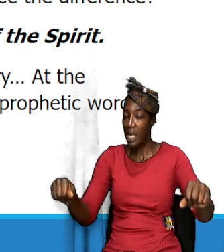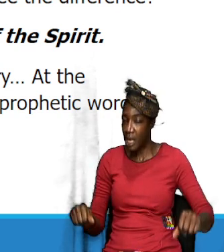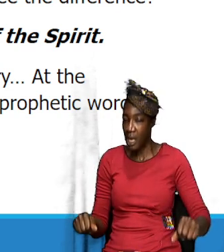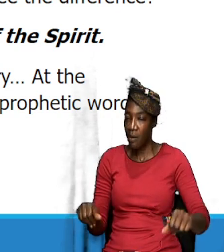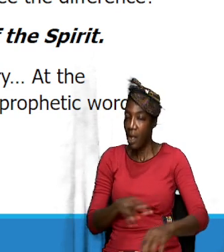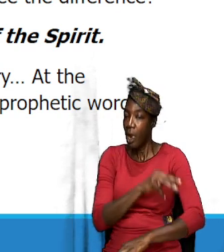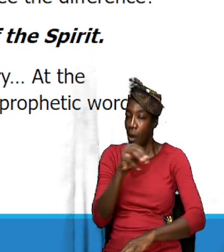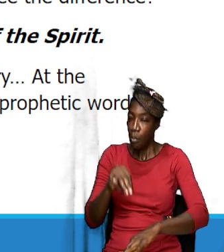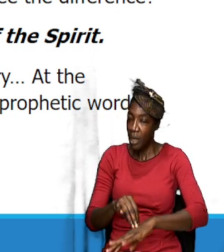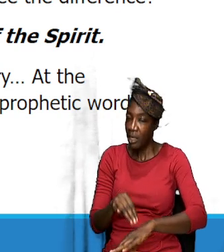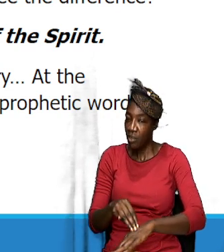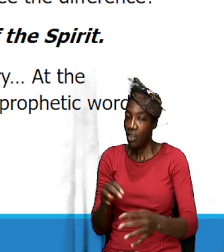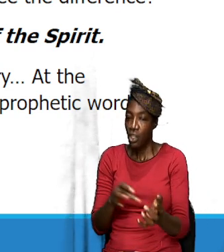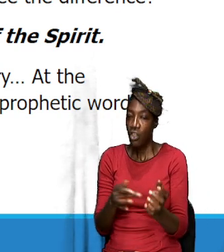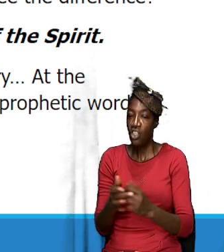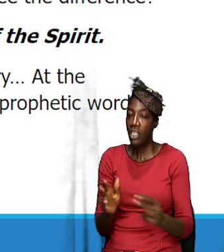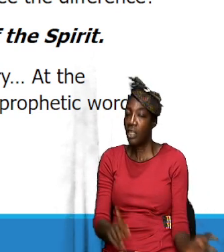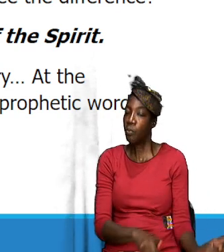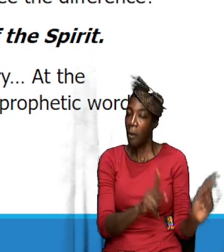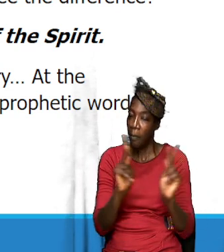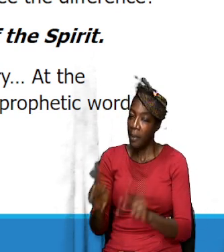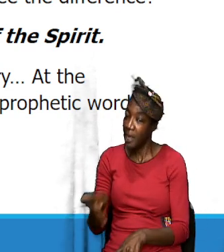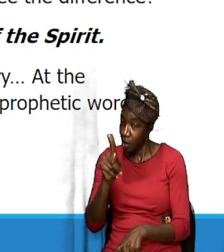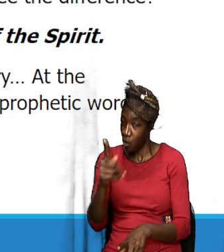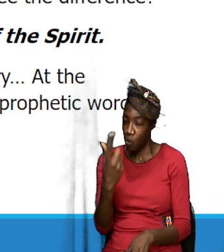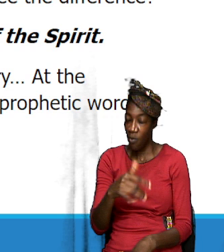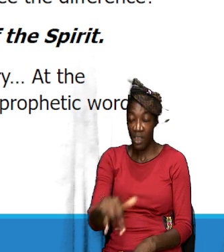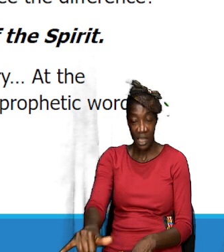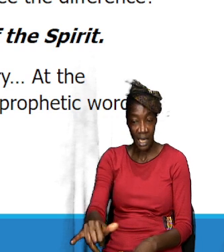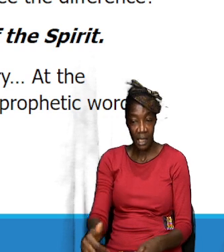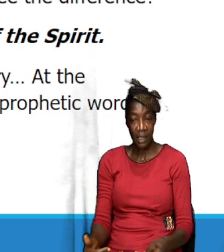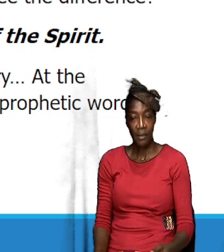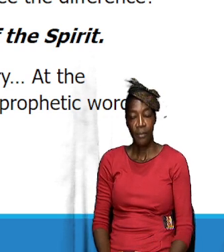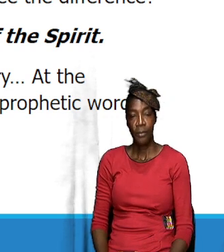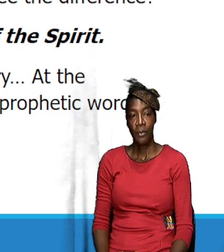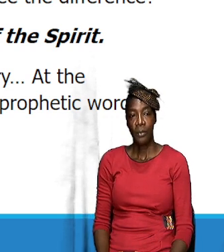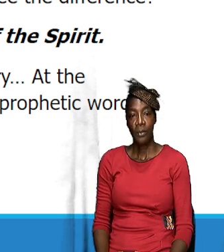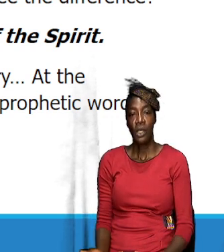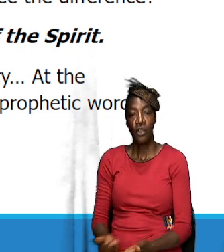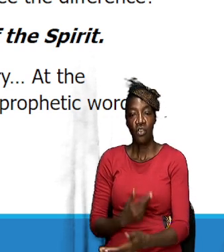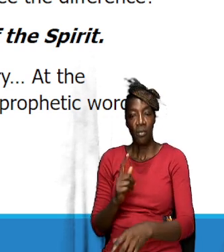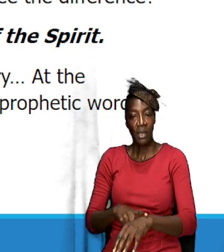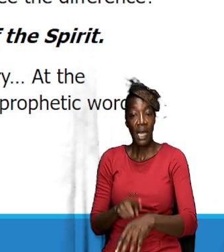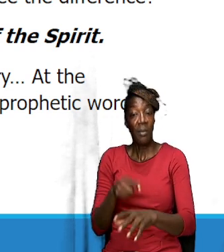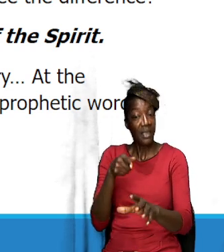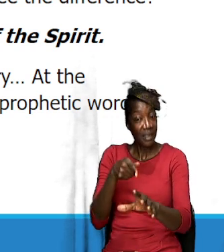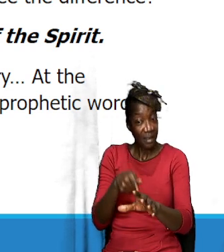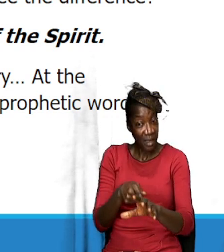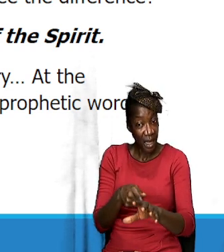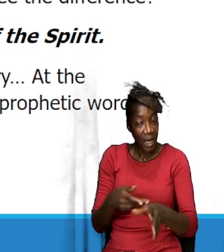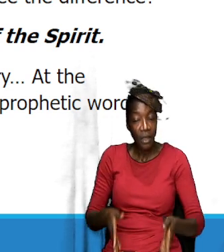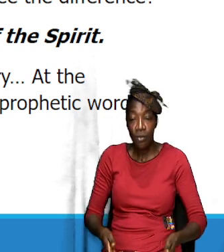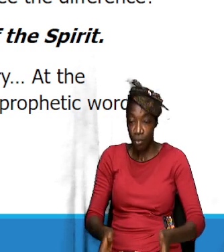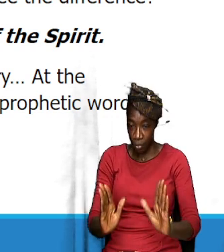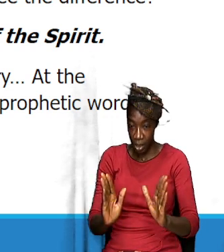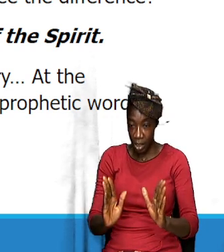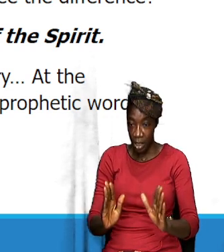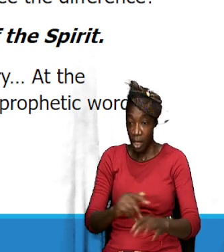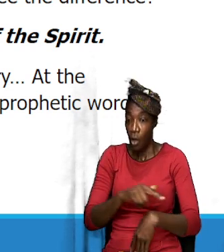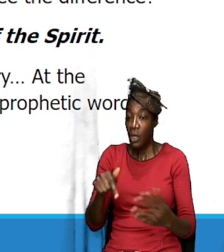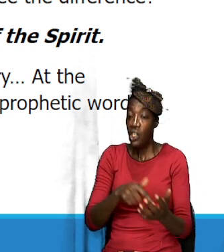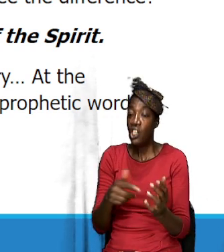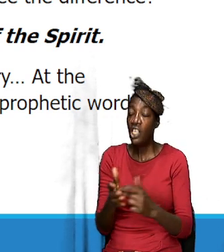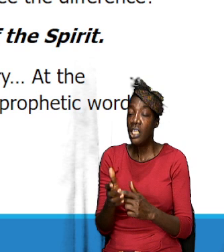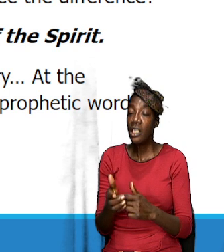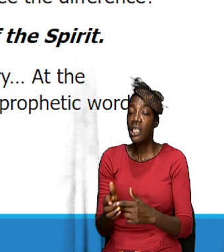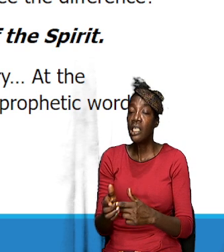Jesus will prepare you for that sometimes. Um, at the initiation stage. And when he does it,